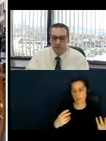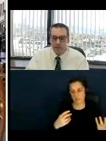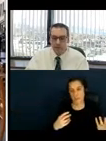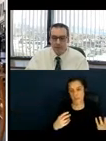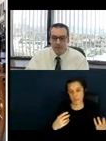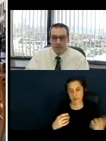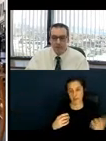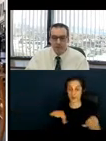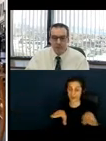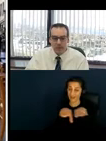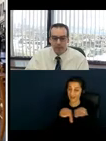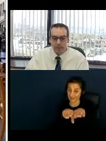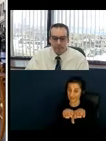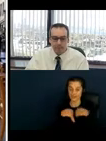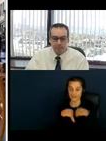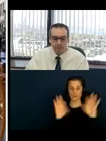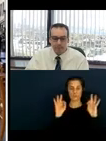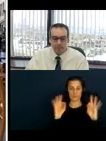options.